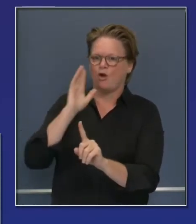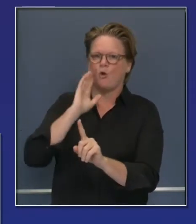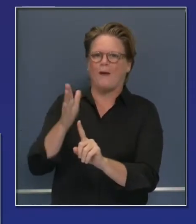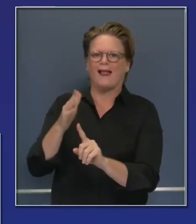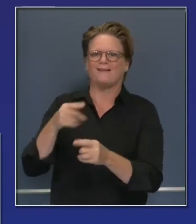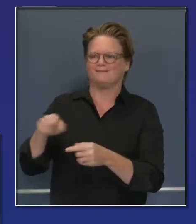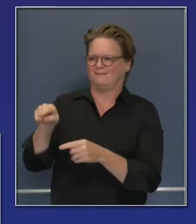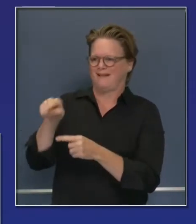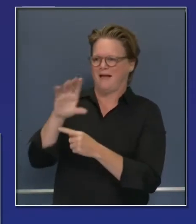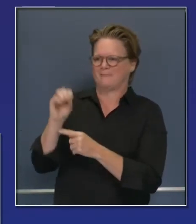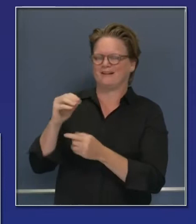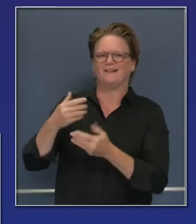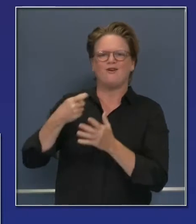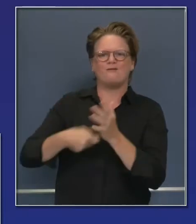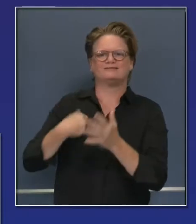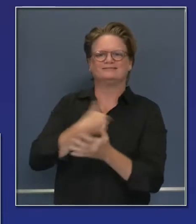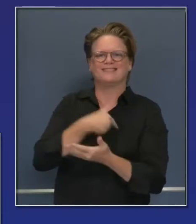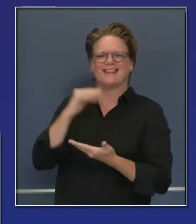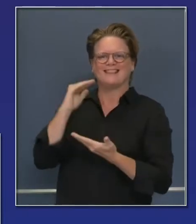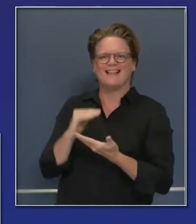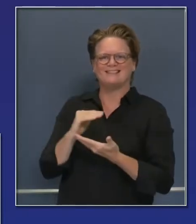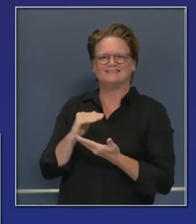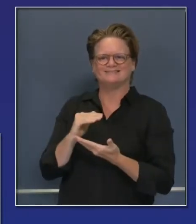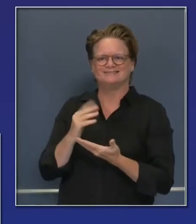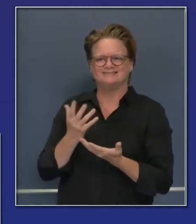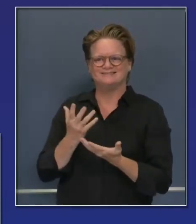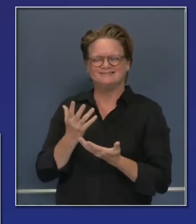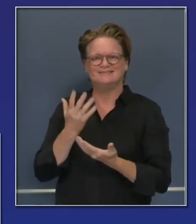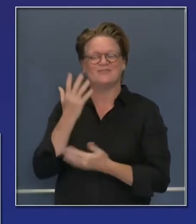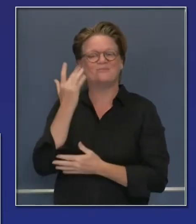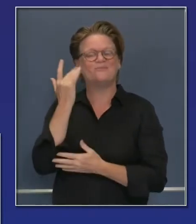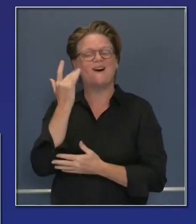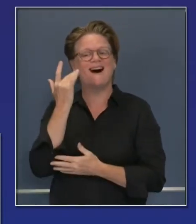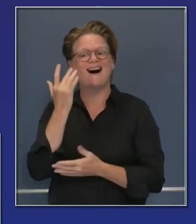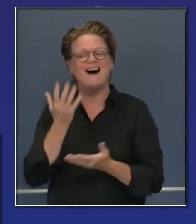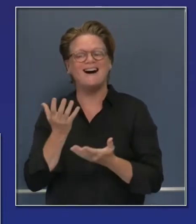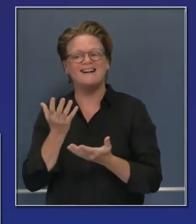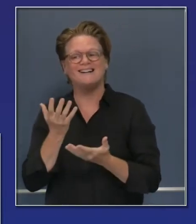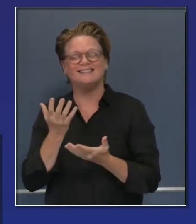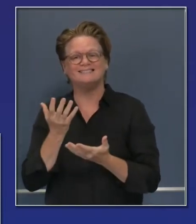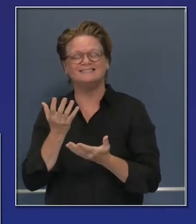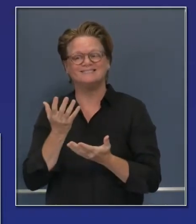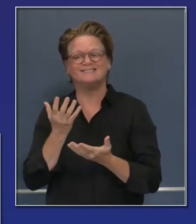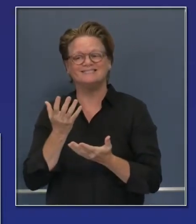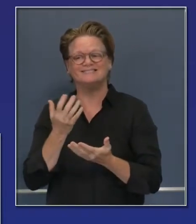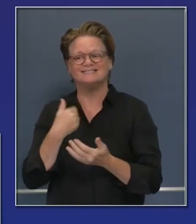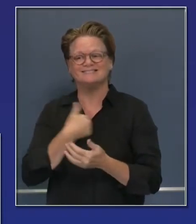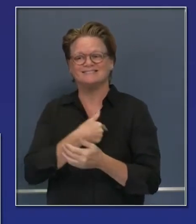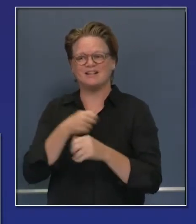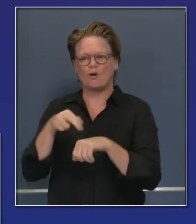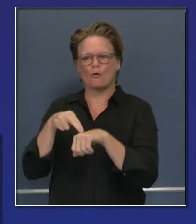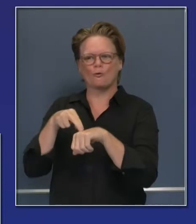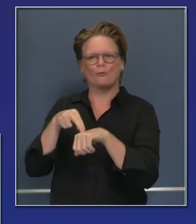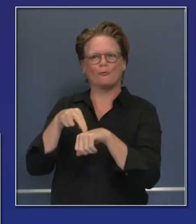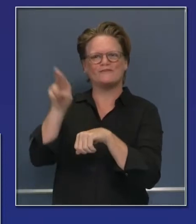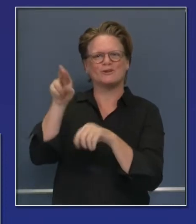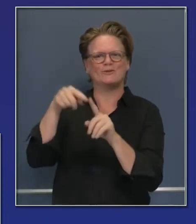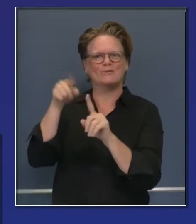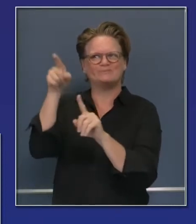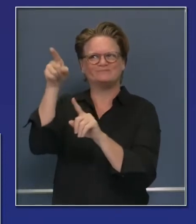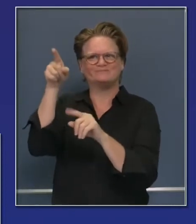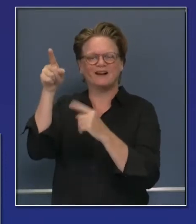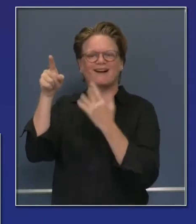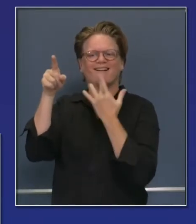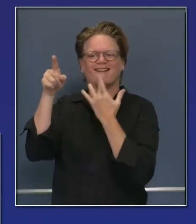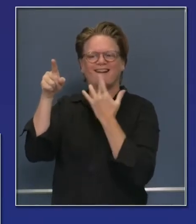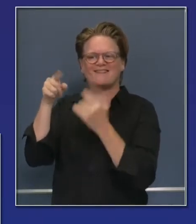requires what we refer to often as favored nation status, best price guarantee. If there's new technology and